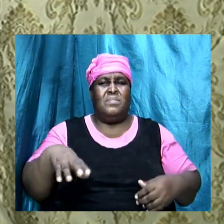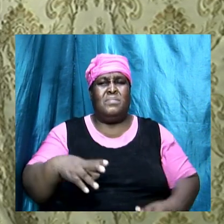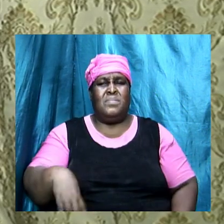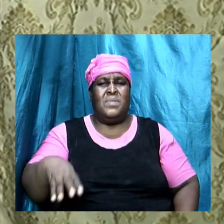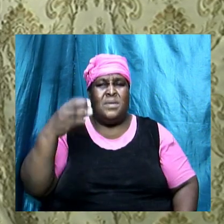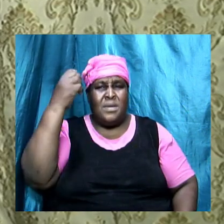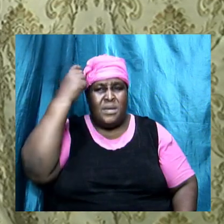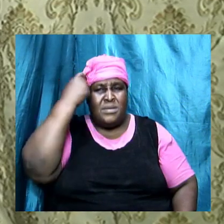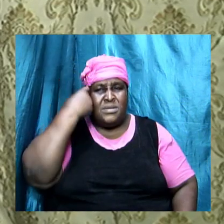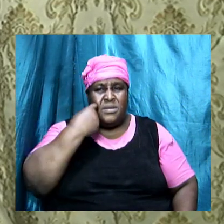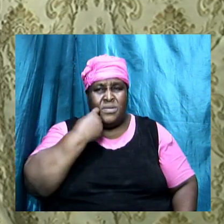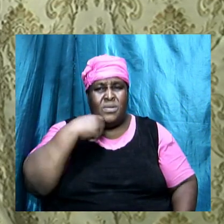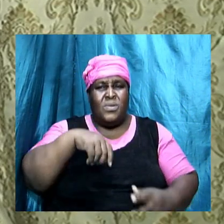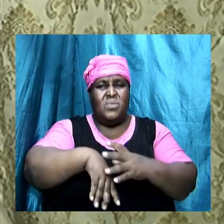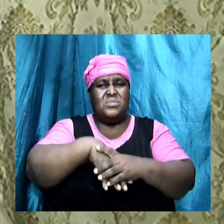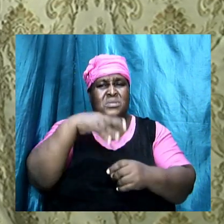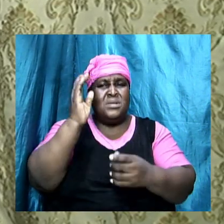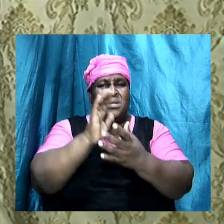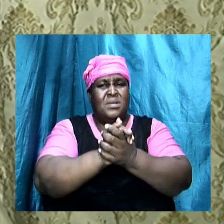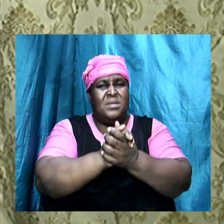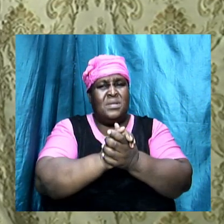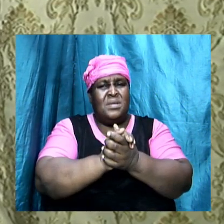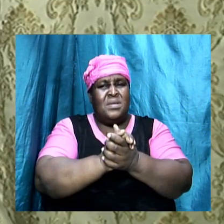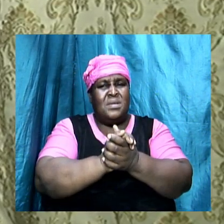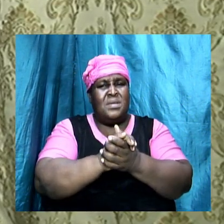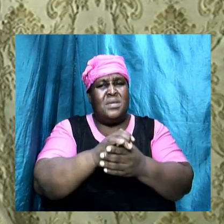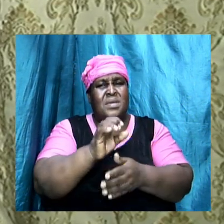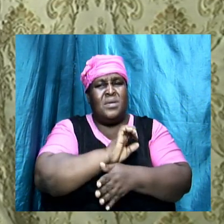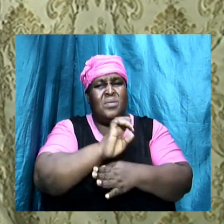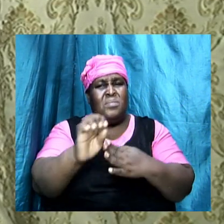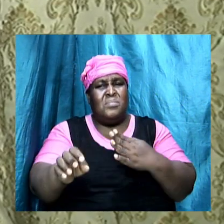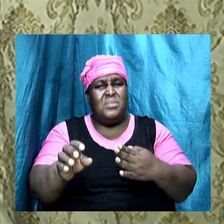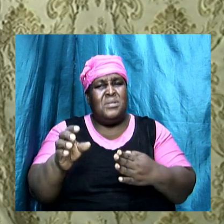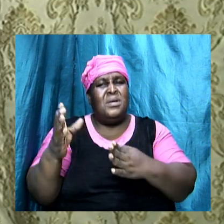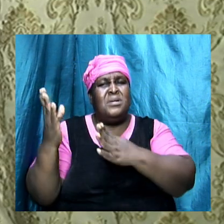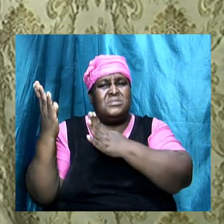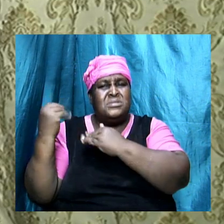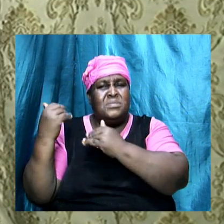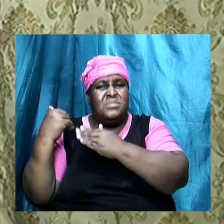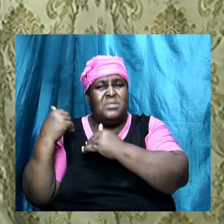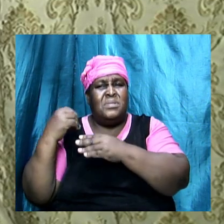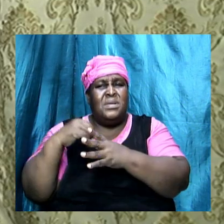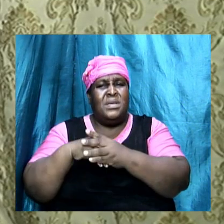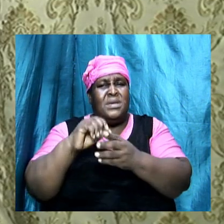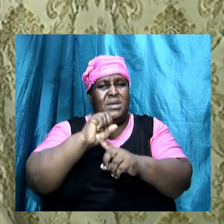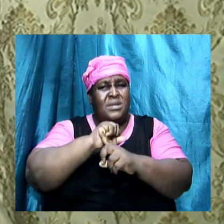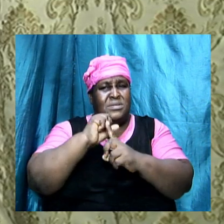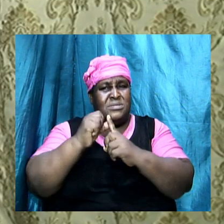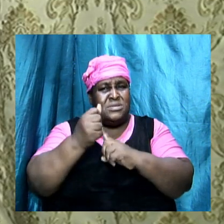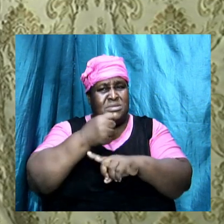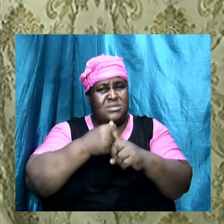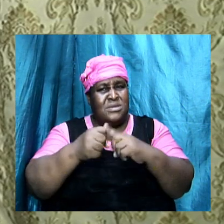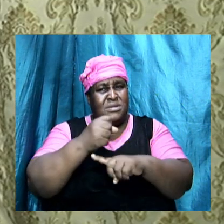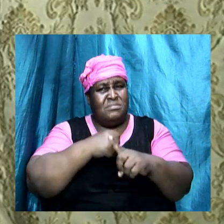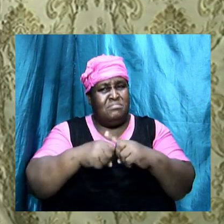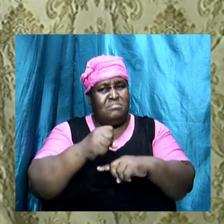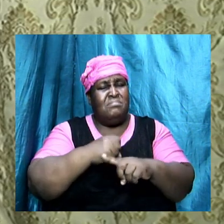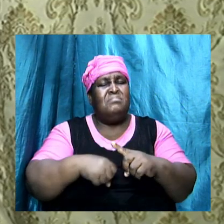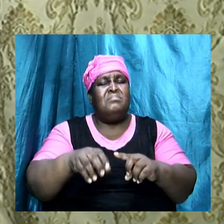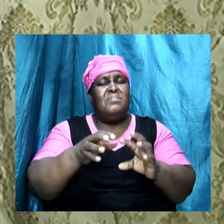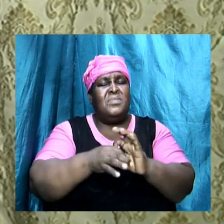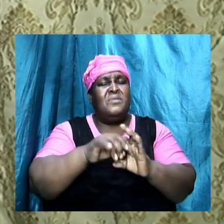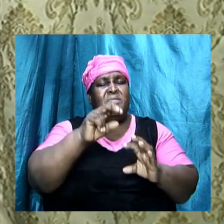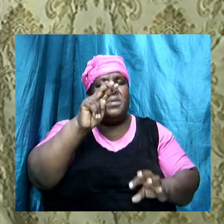marriage was common and completely acceptable in the society of the Nicolaitans